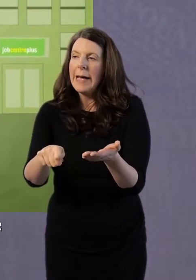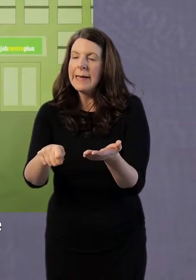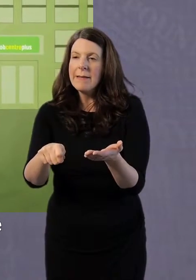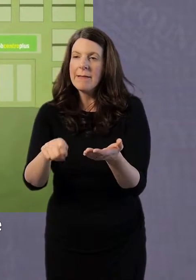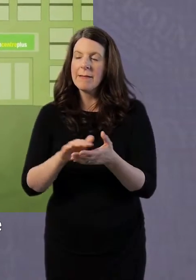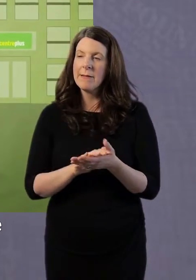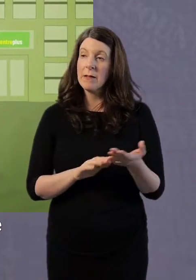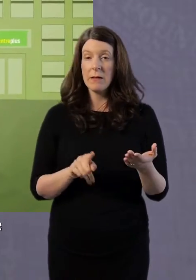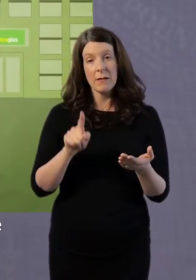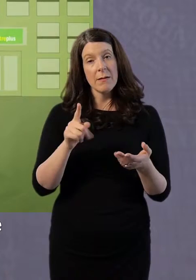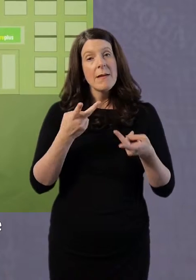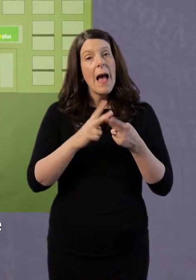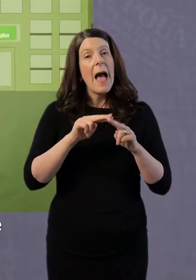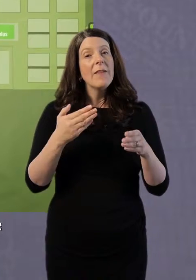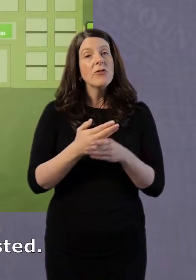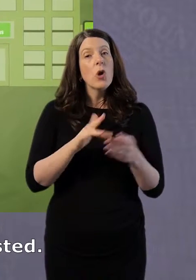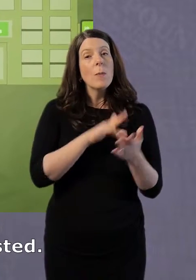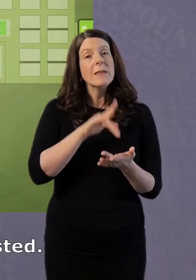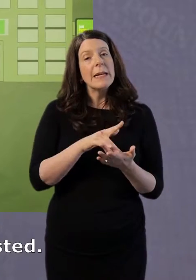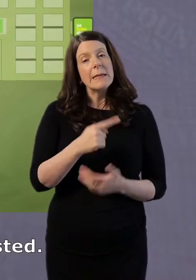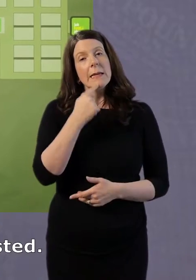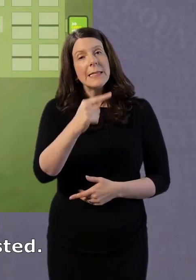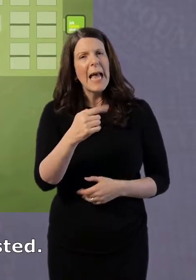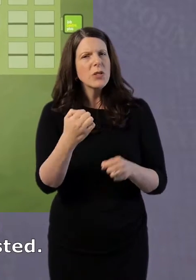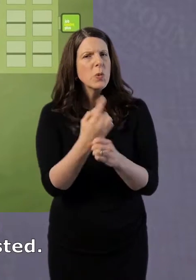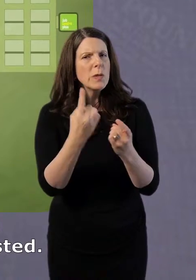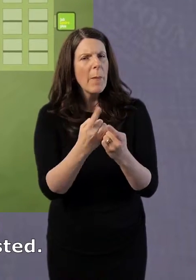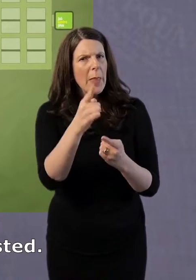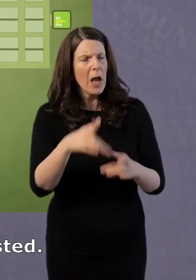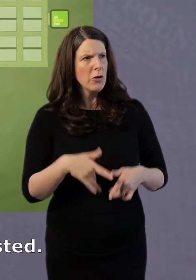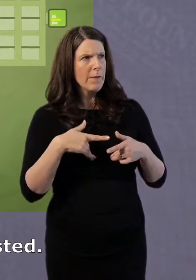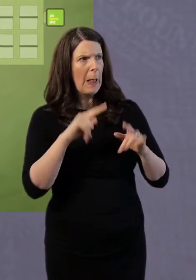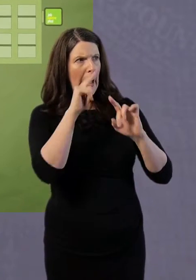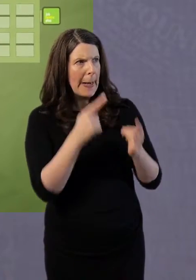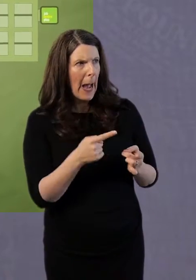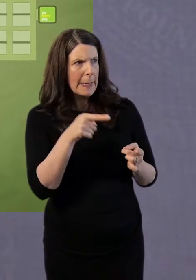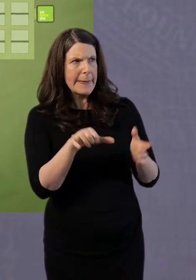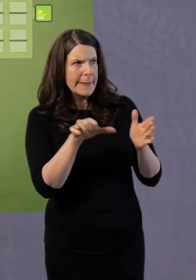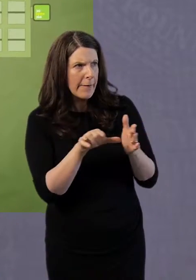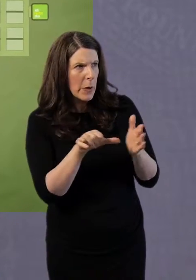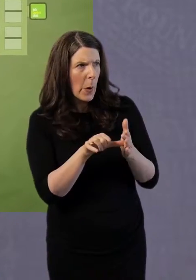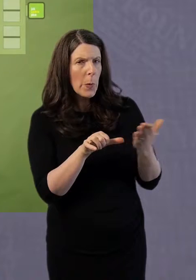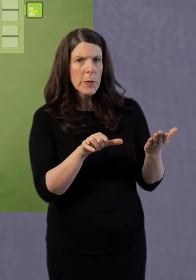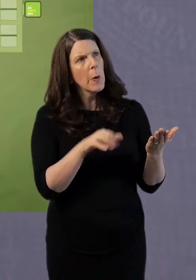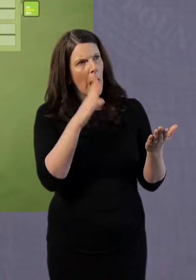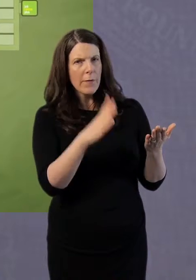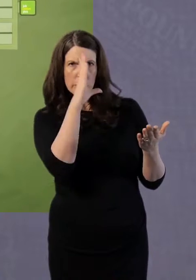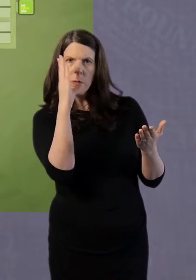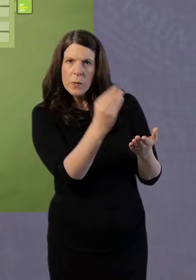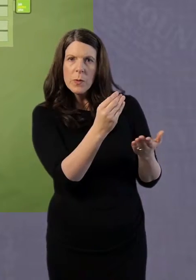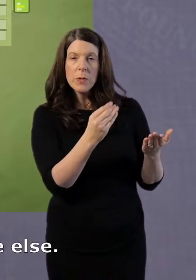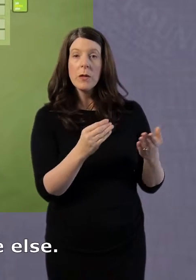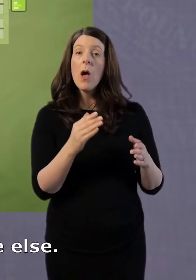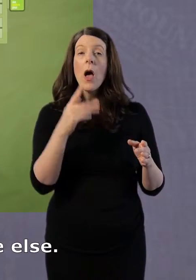You must tell the Job Centre if you have problems which might stop you from doing anything which is suggested. Everyone is different